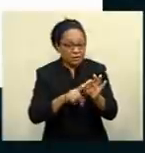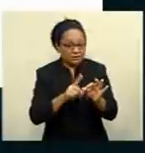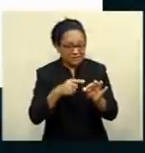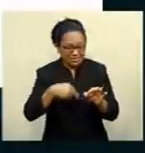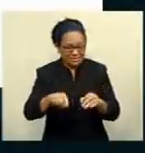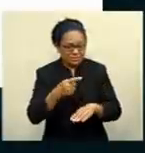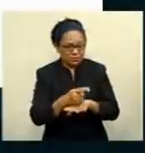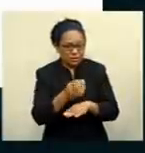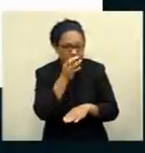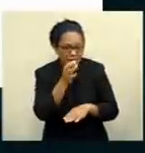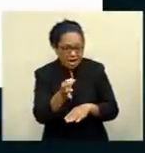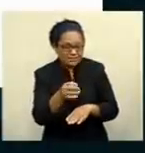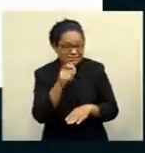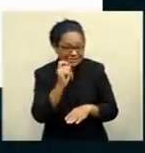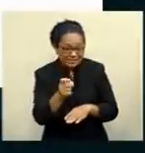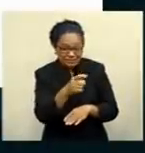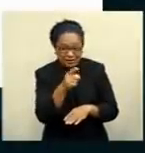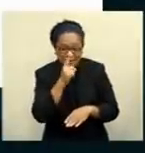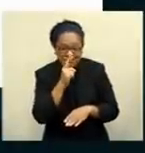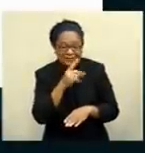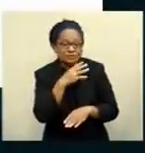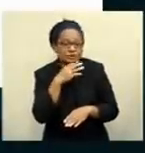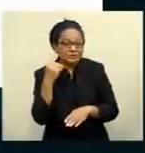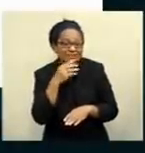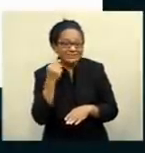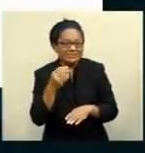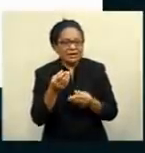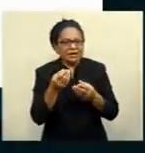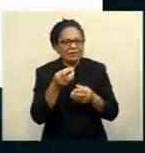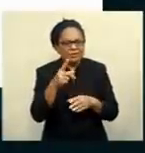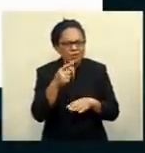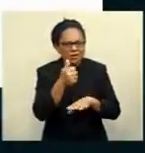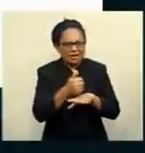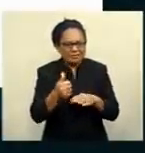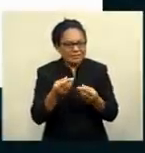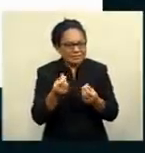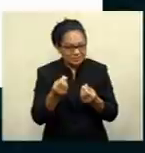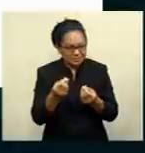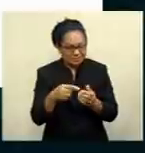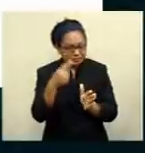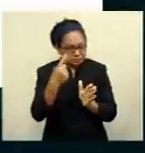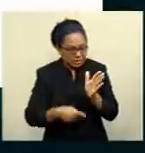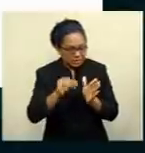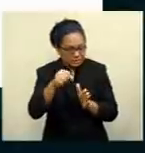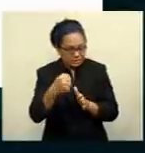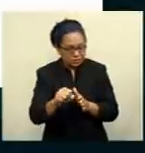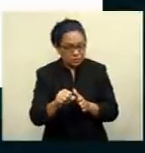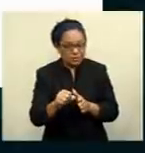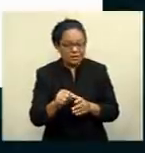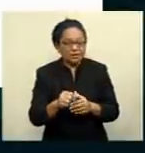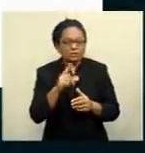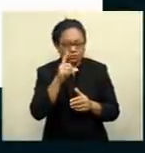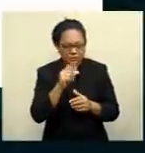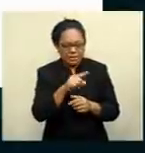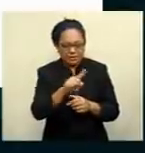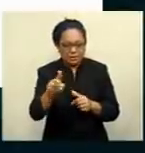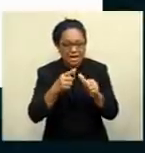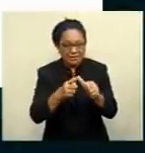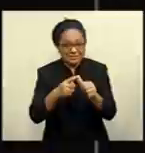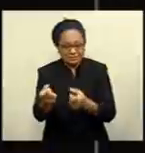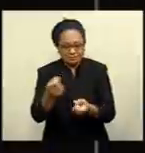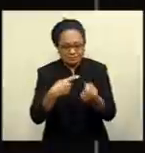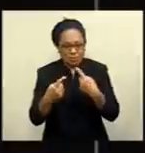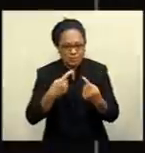are asking, should anyone found cheating the system for government assistance be charged? Visit our FBC News website to take part